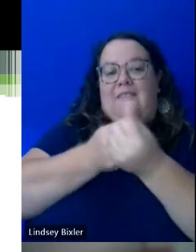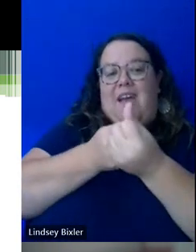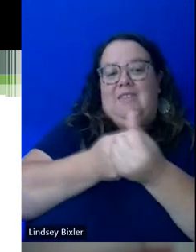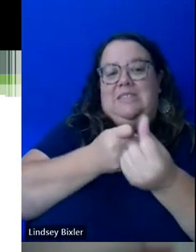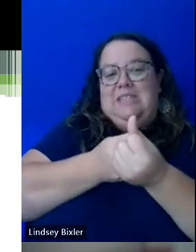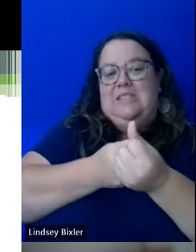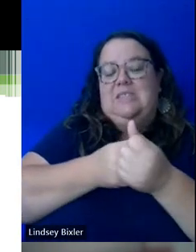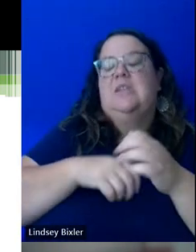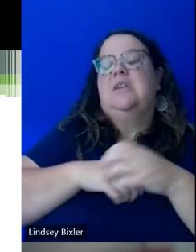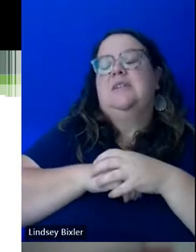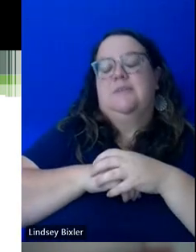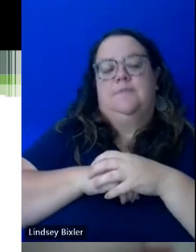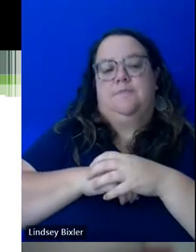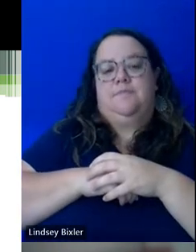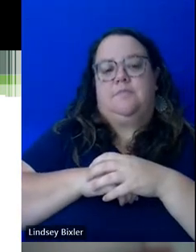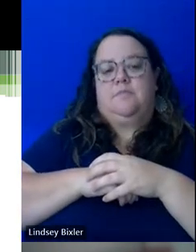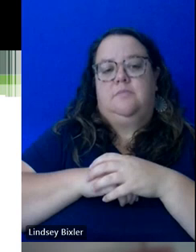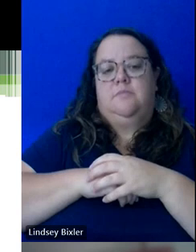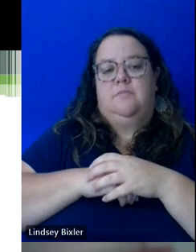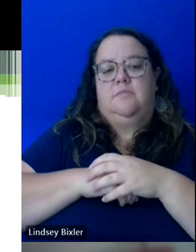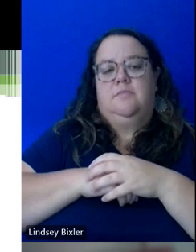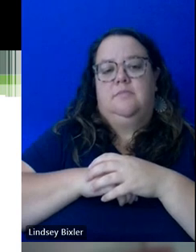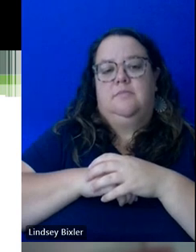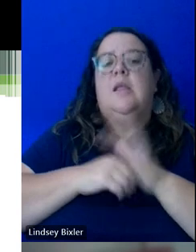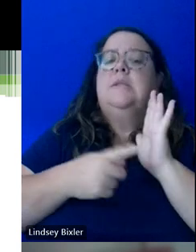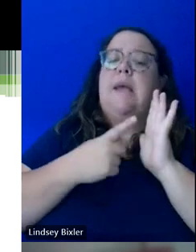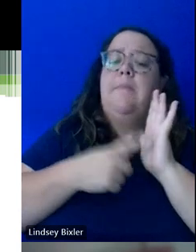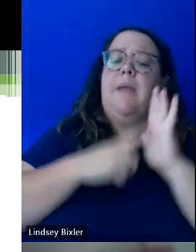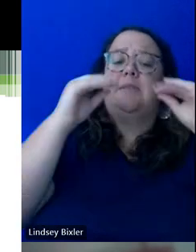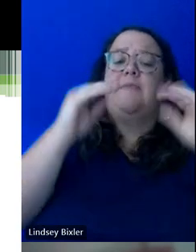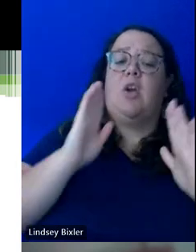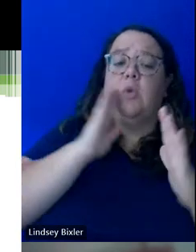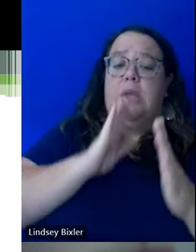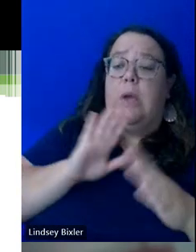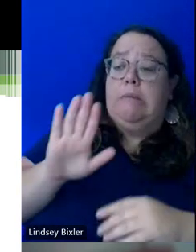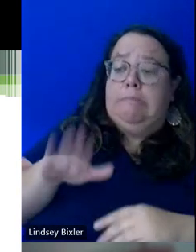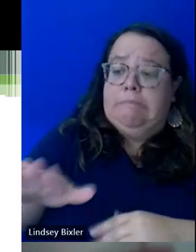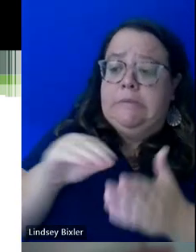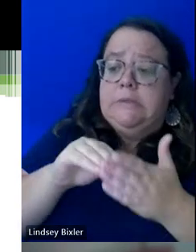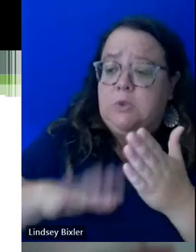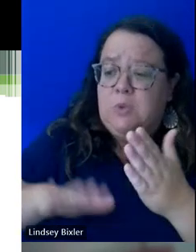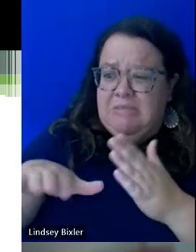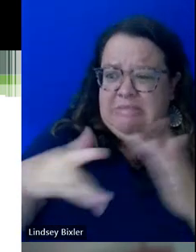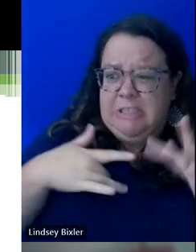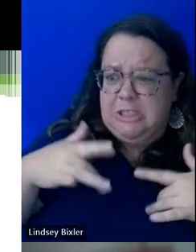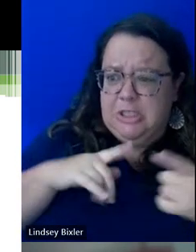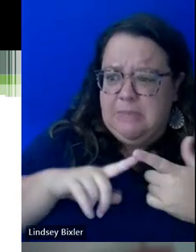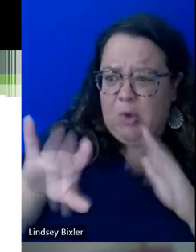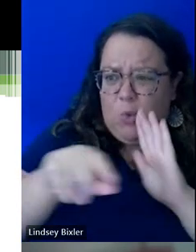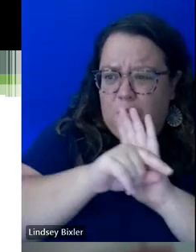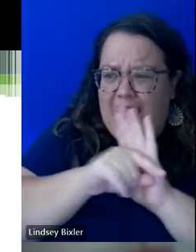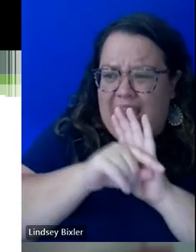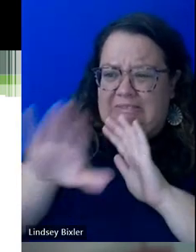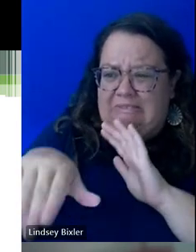faculty members may do this and that's their right to kind of reach out to a student whether they're concerned about their performance on an exam or a particular